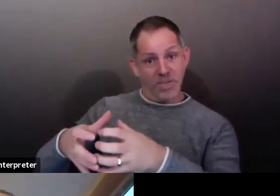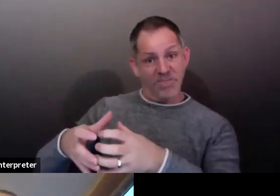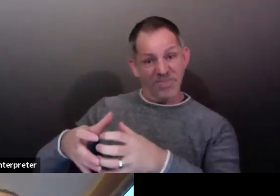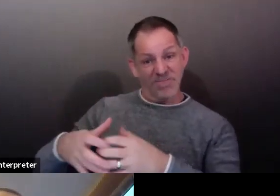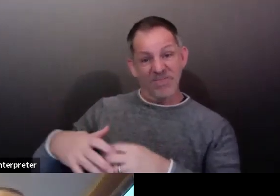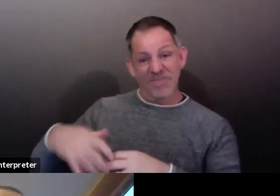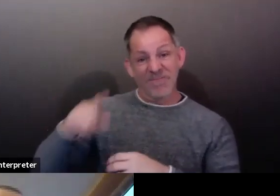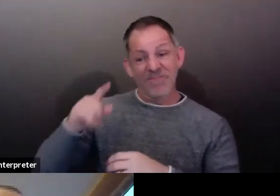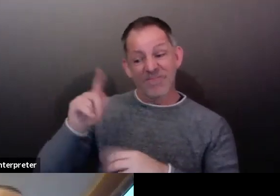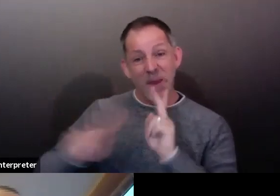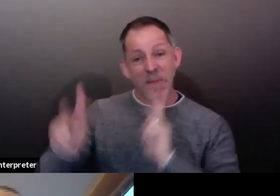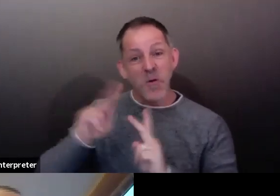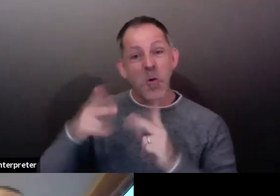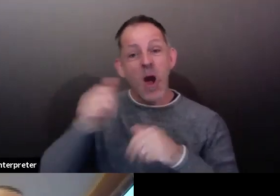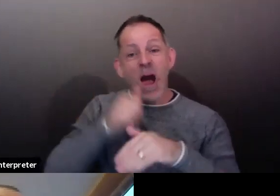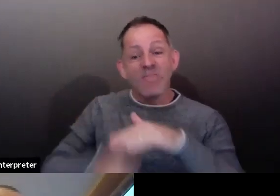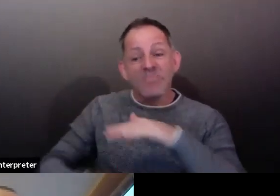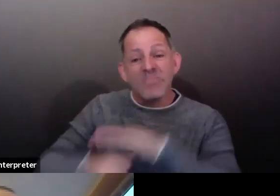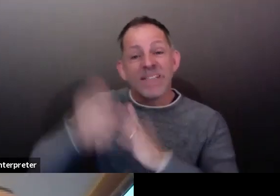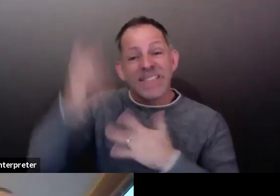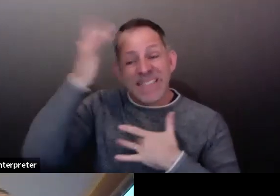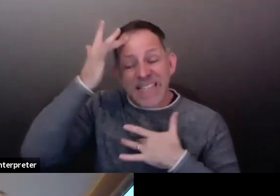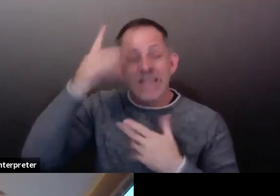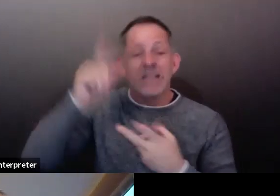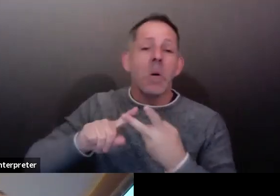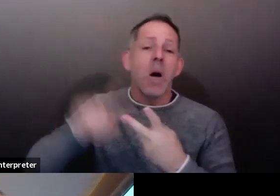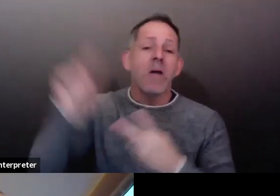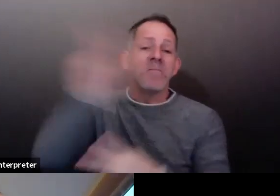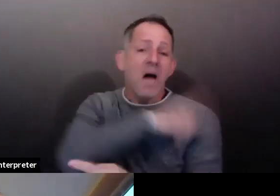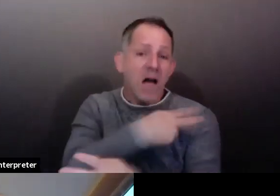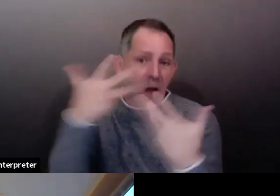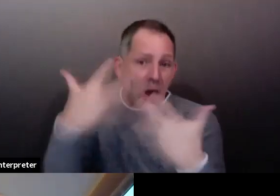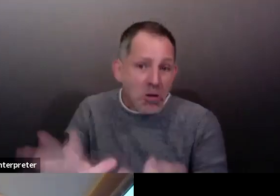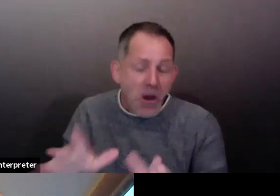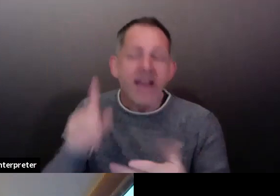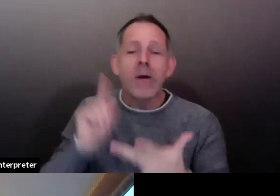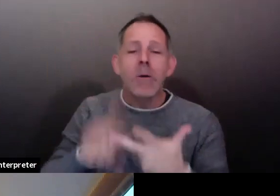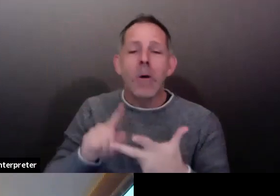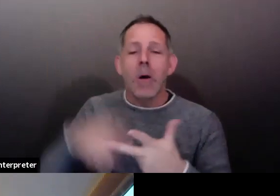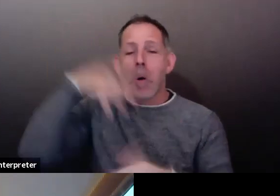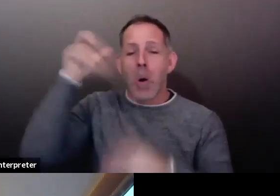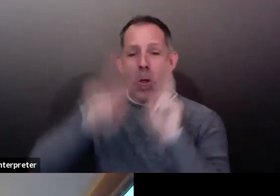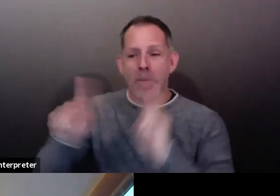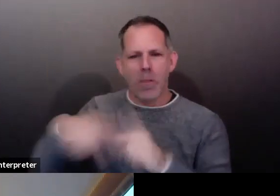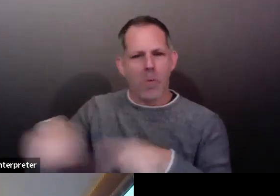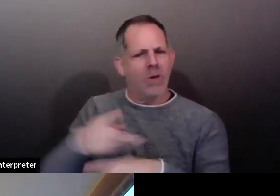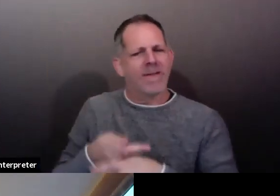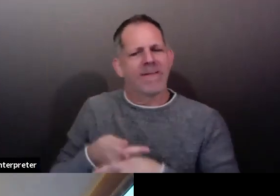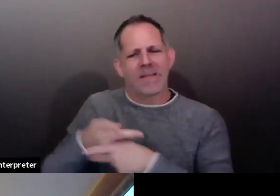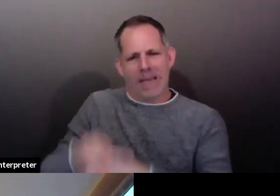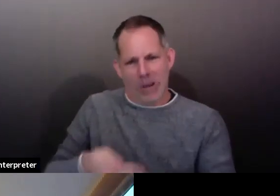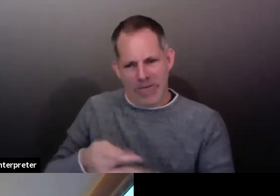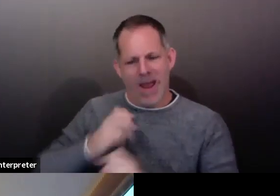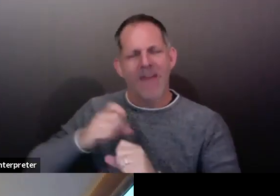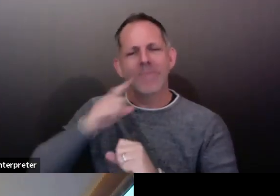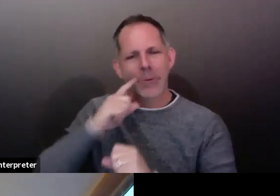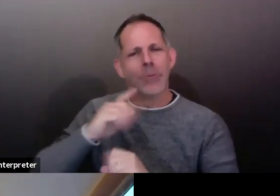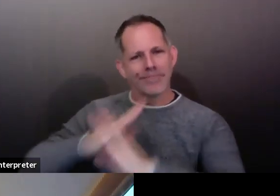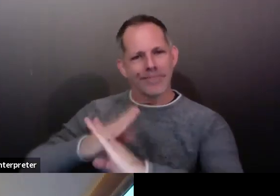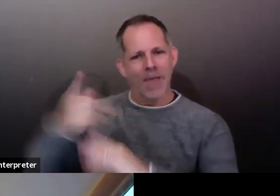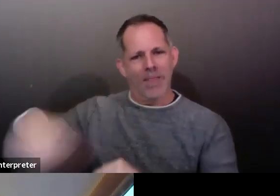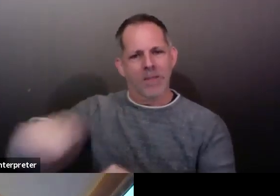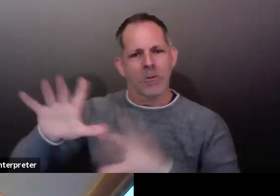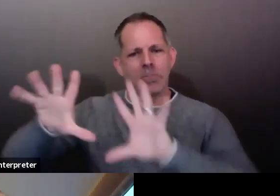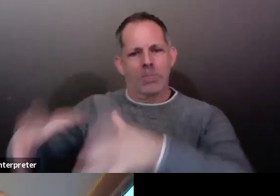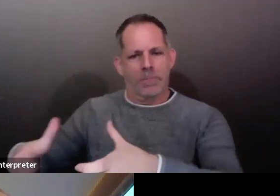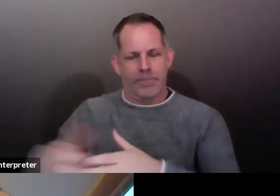both the key outcomes we're all trying to prevent. Speaking of hospitalizations, we're